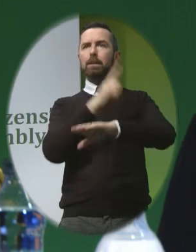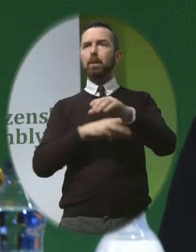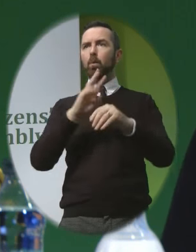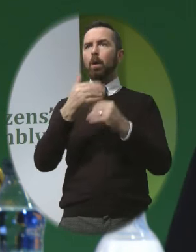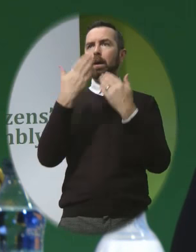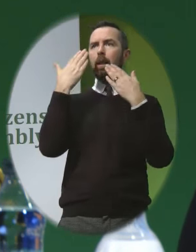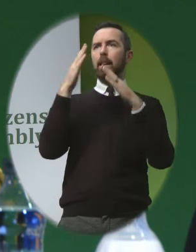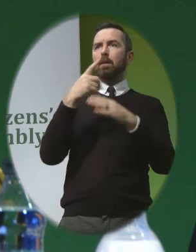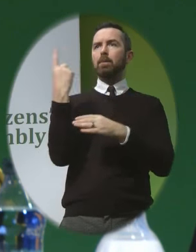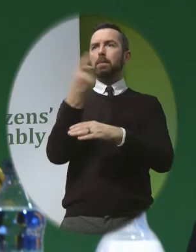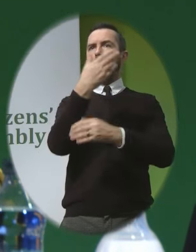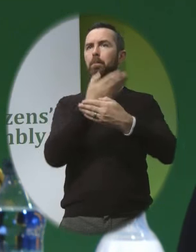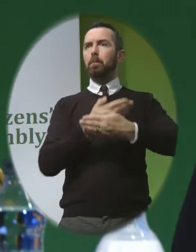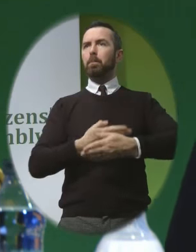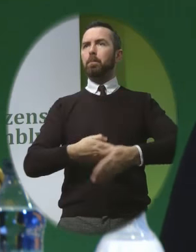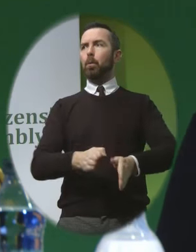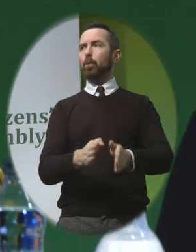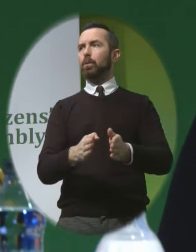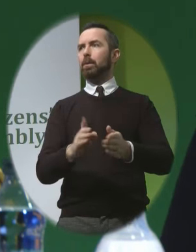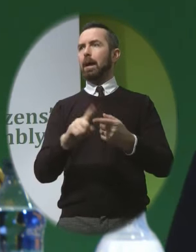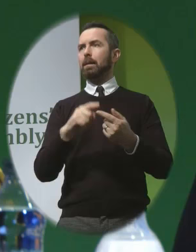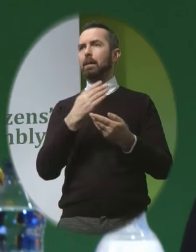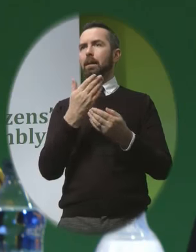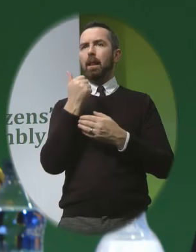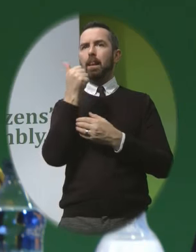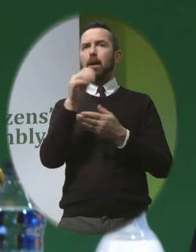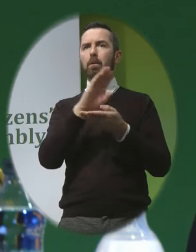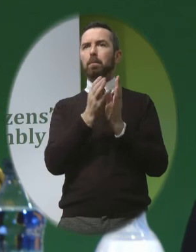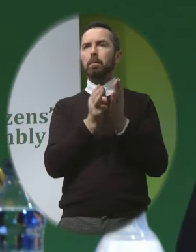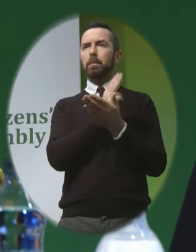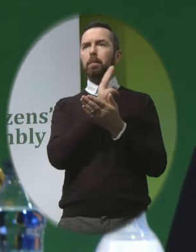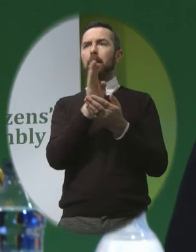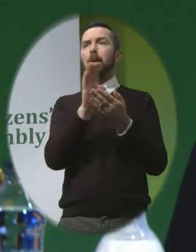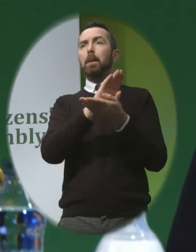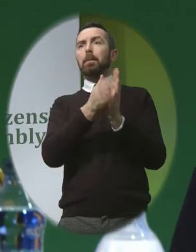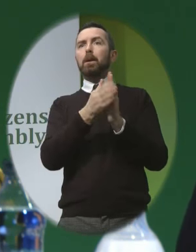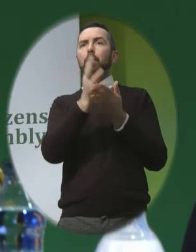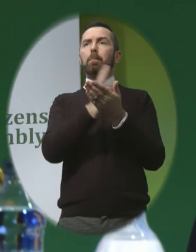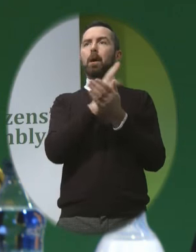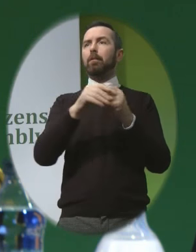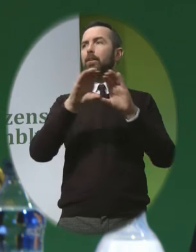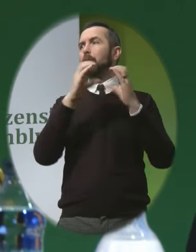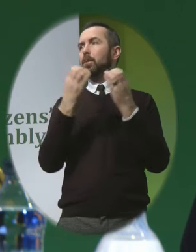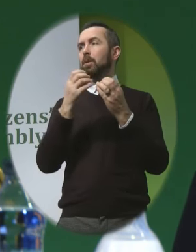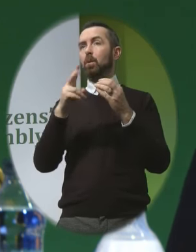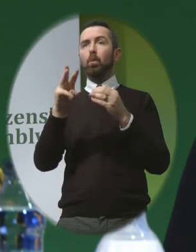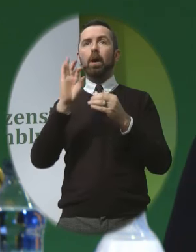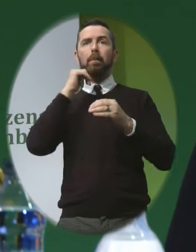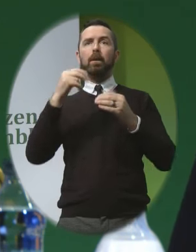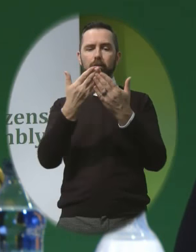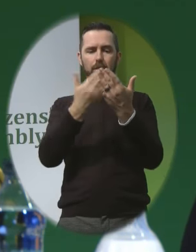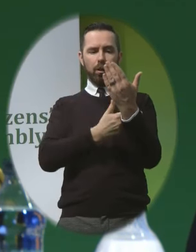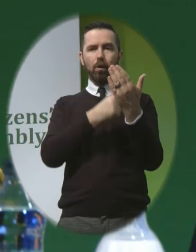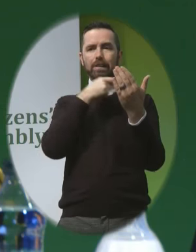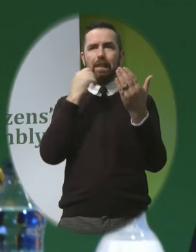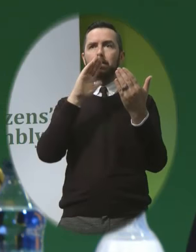you know, a very important part of our families, of our communities It's because the law, under the law they are valued equally From